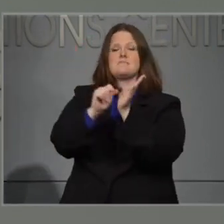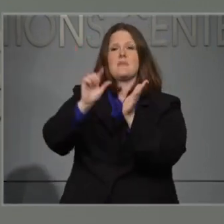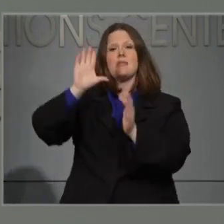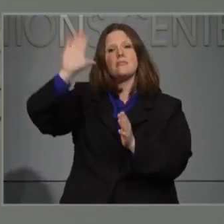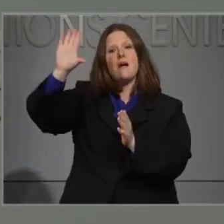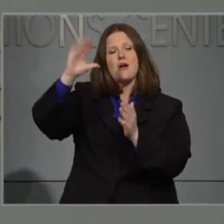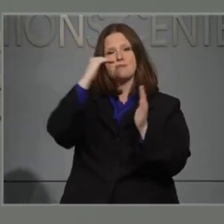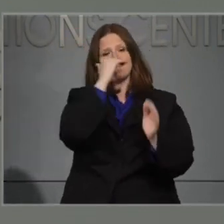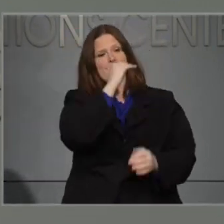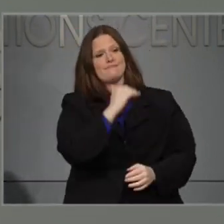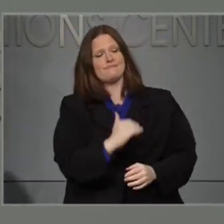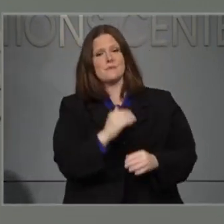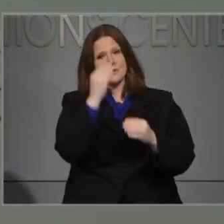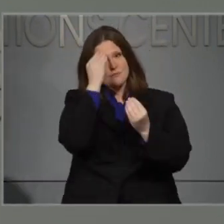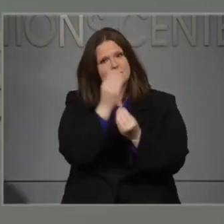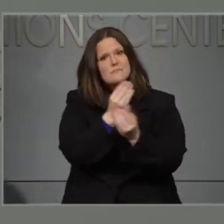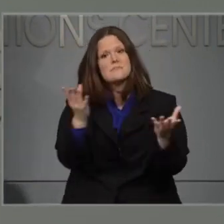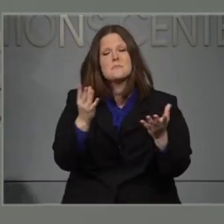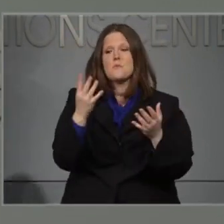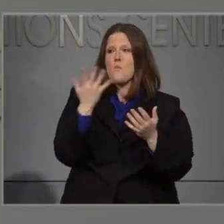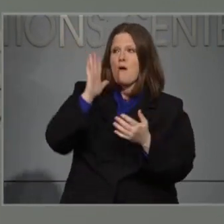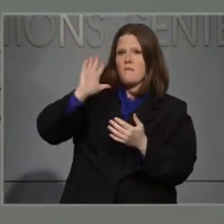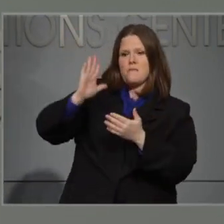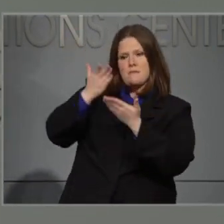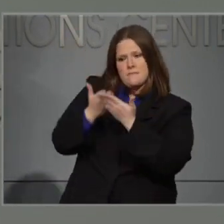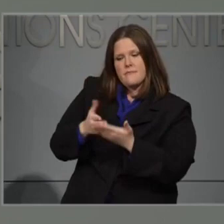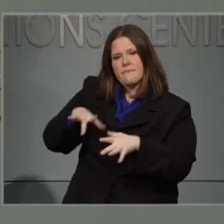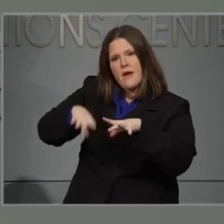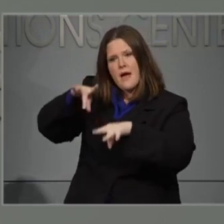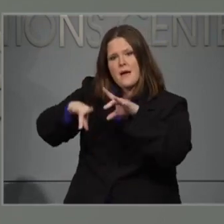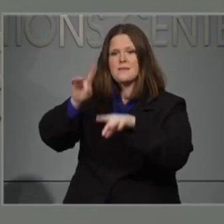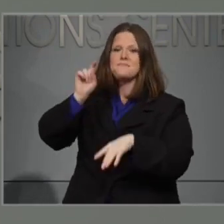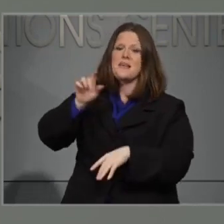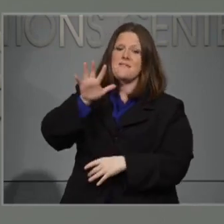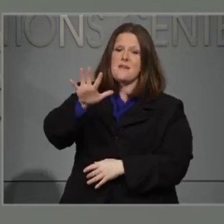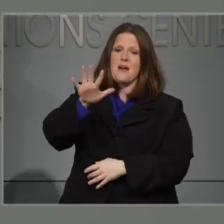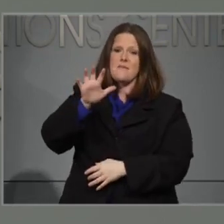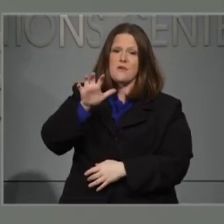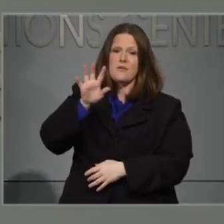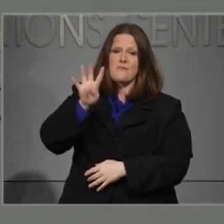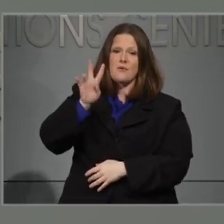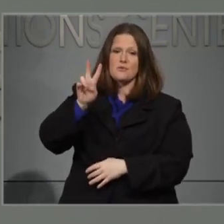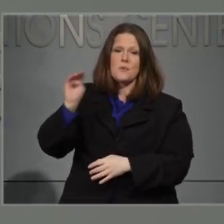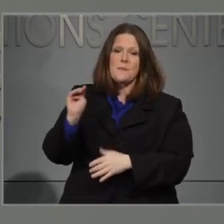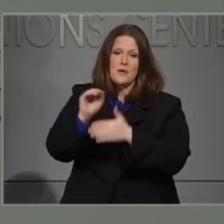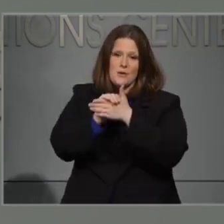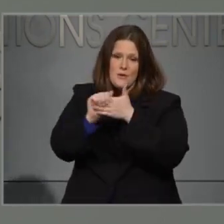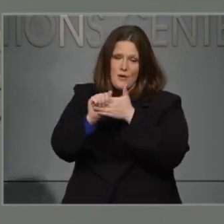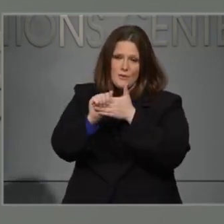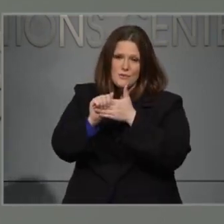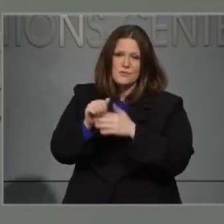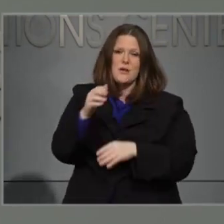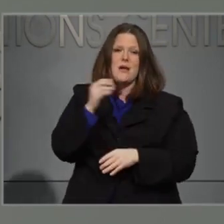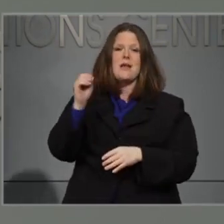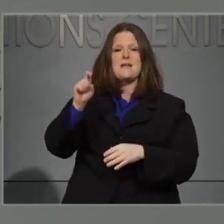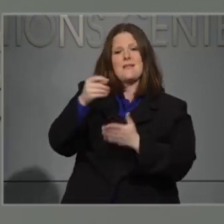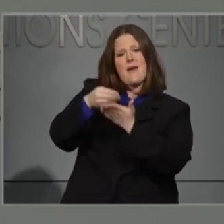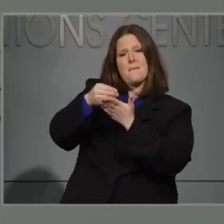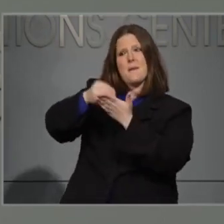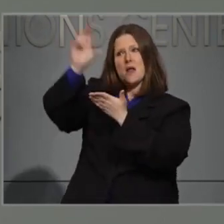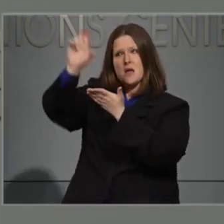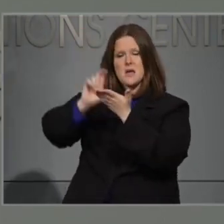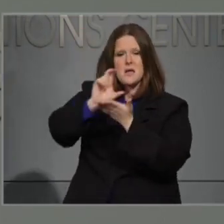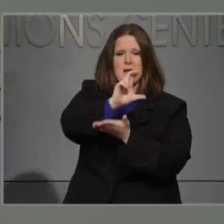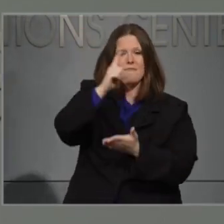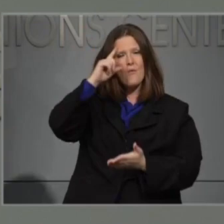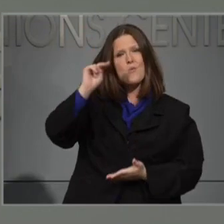to gain access to $542 million in community development block ramp for disaster recovery funds allocated to